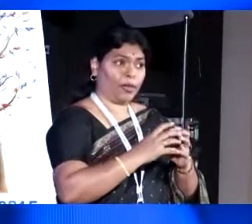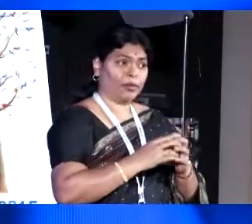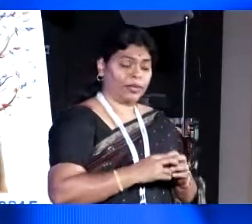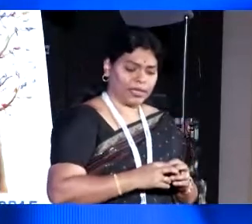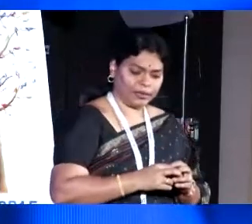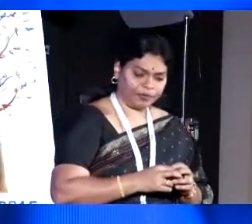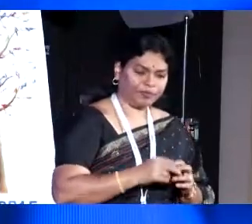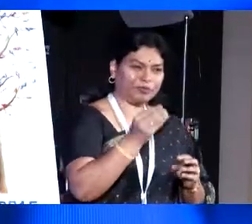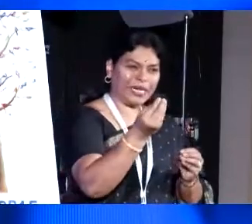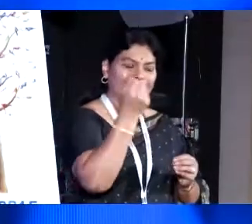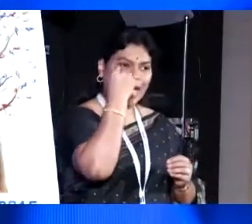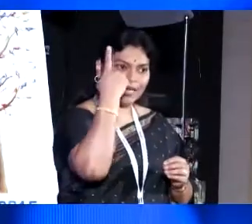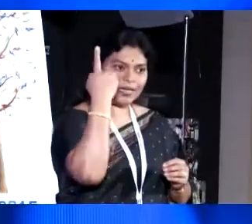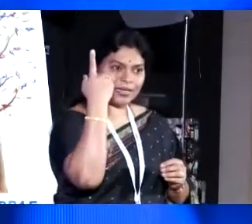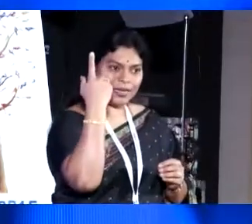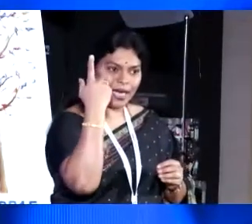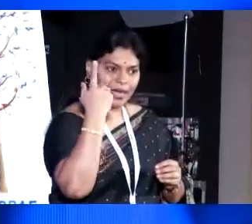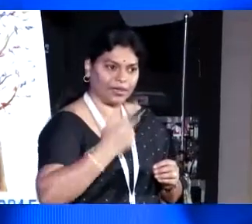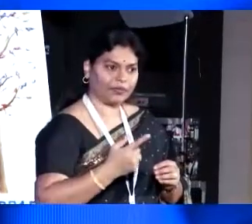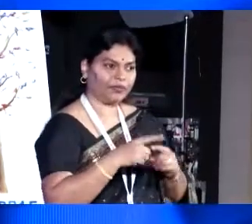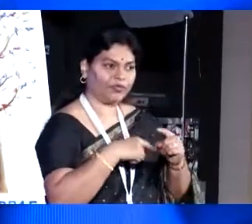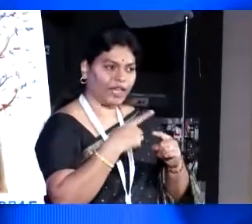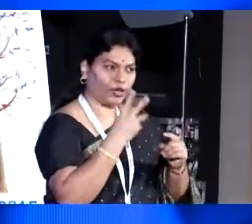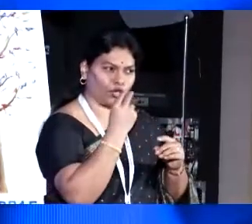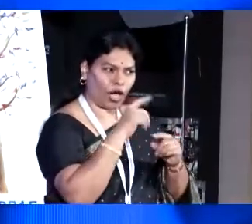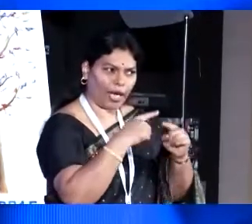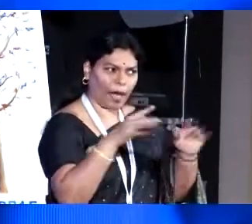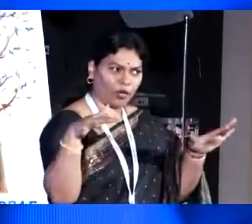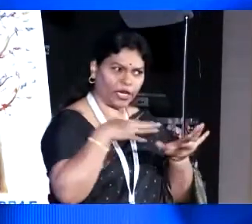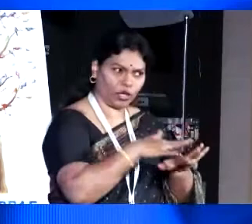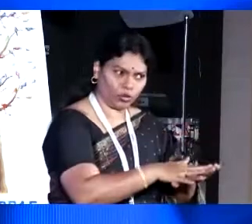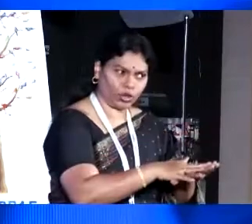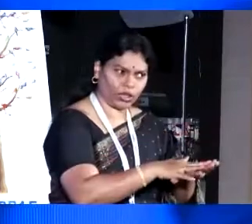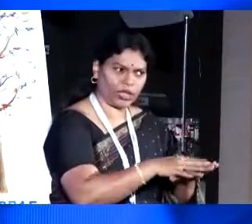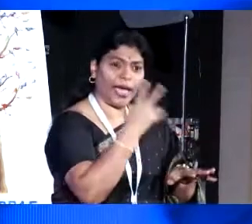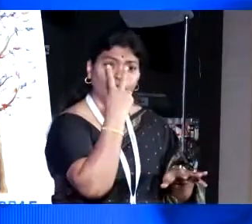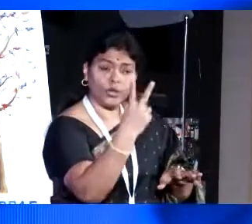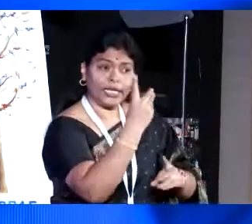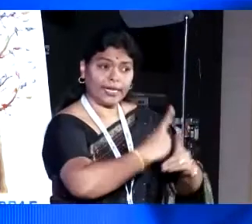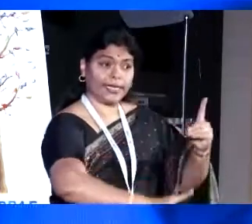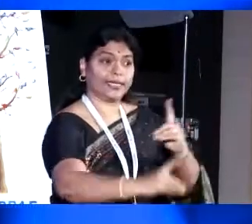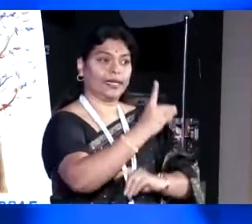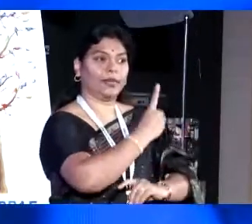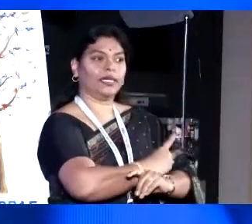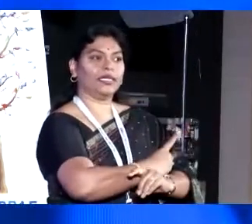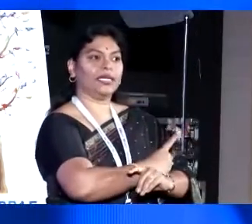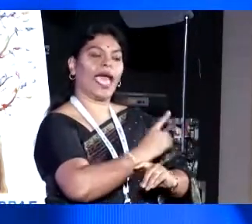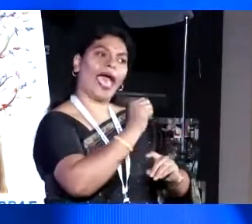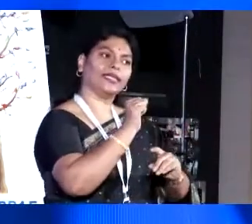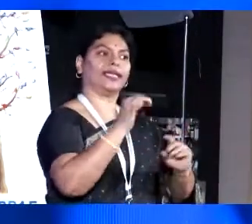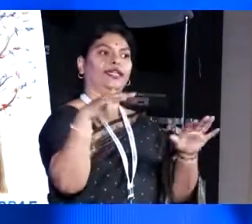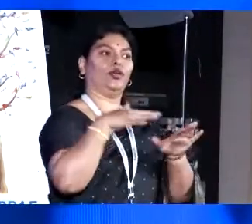Please understand that even when you talk about inclusion and you see disability as, you know, inclusion